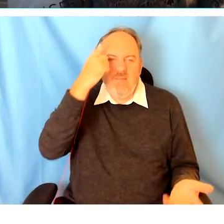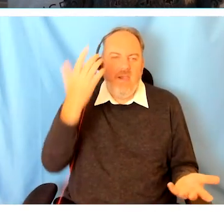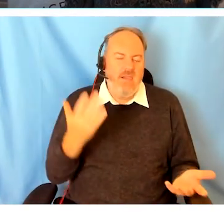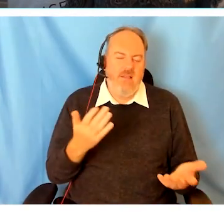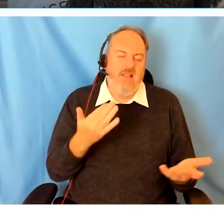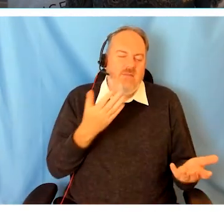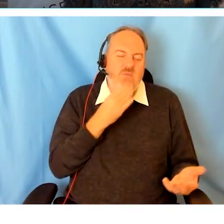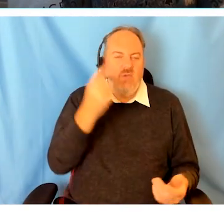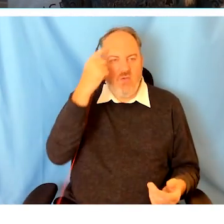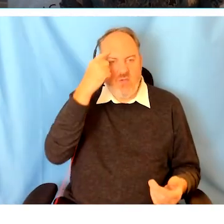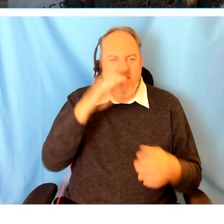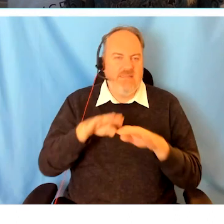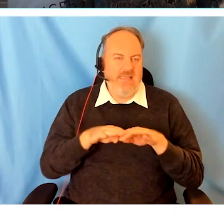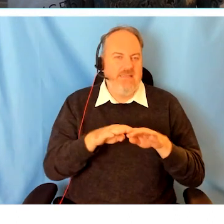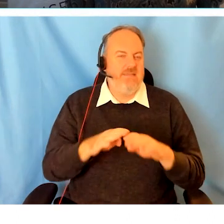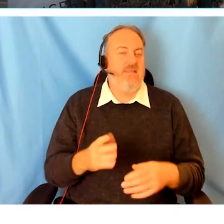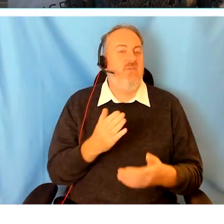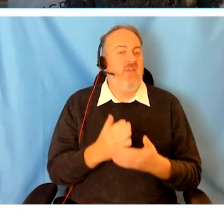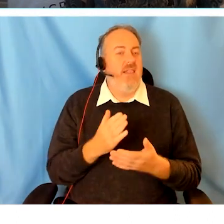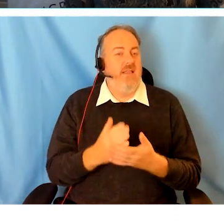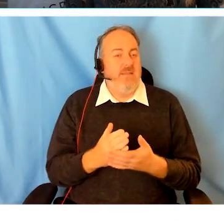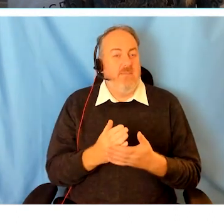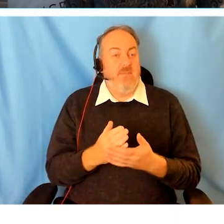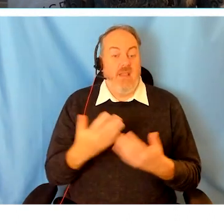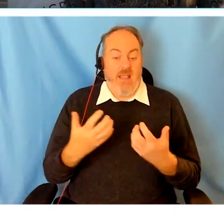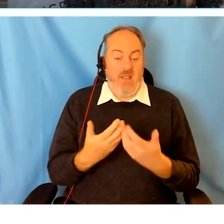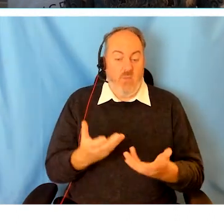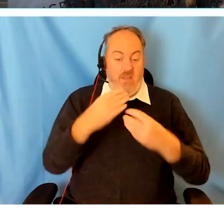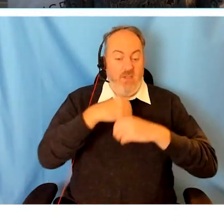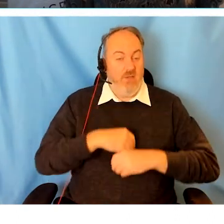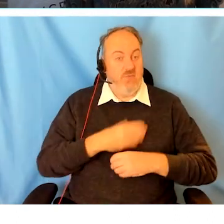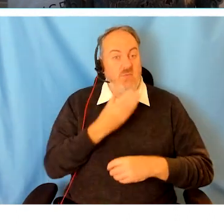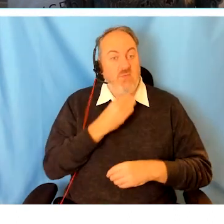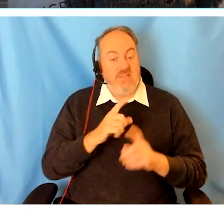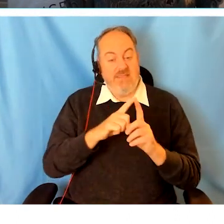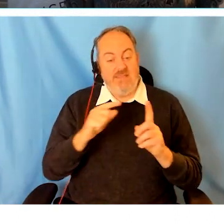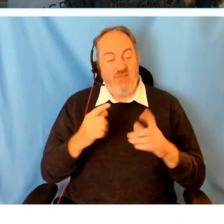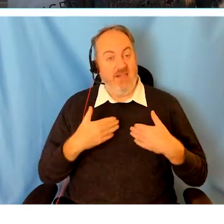awareness and first steps into digital healthcare decisions.